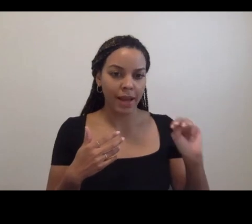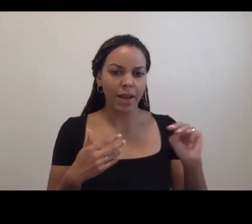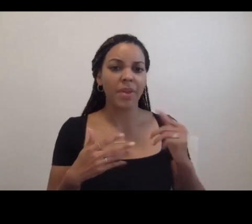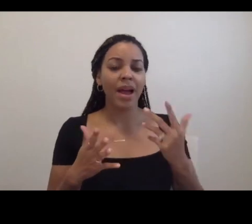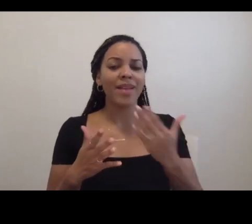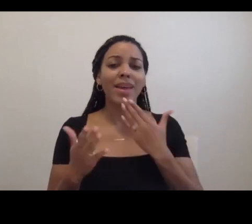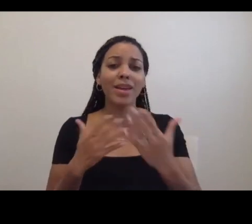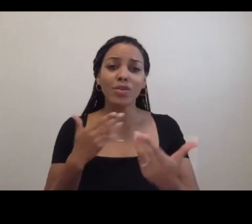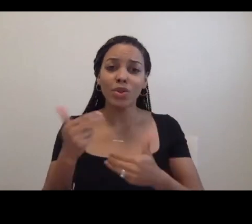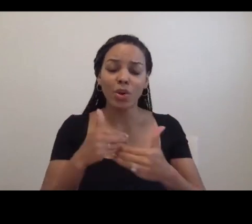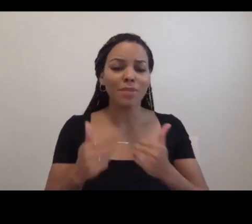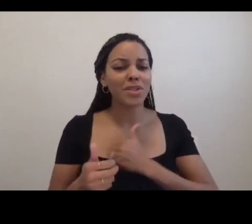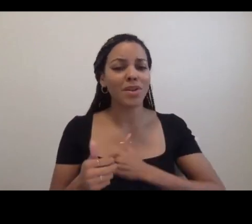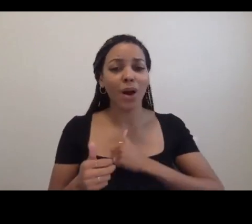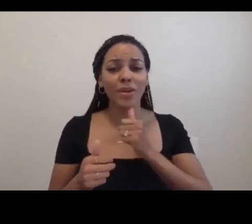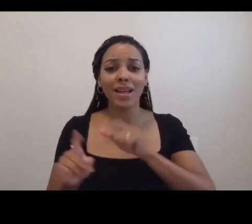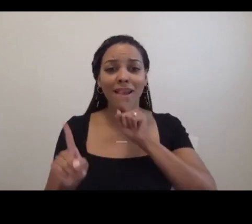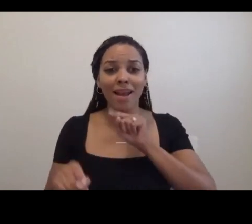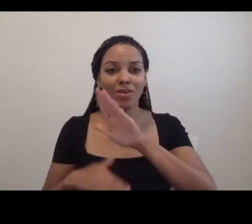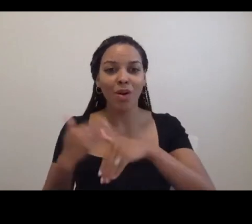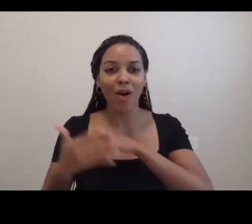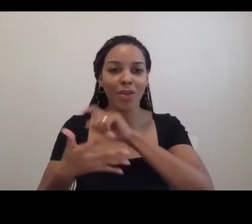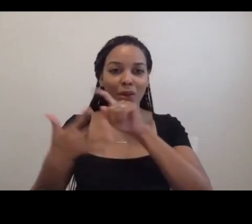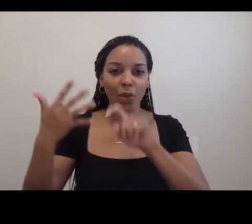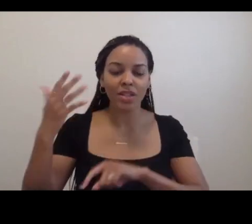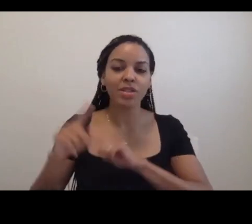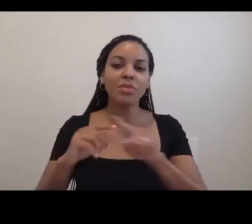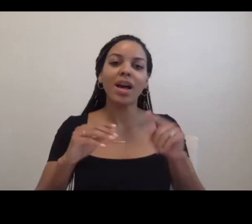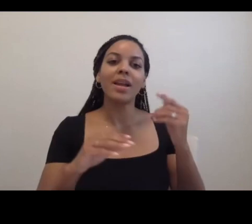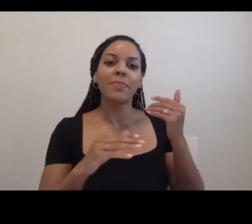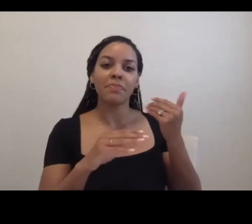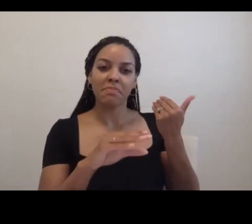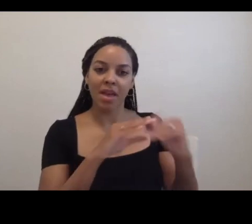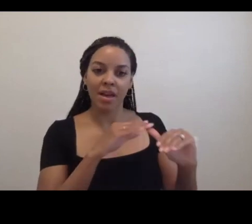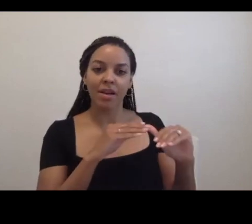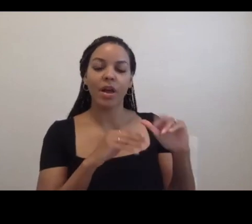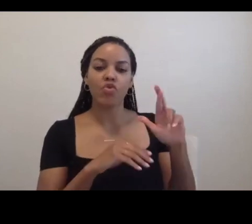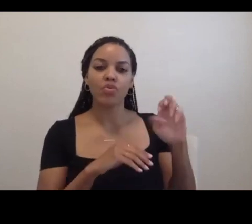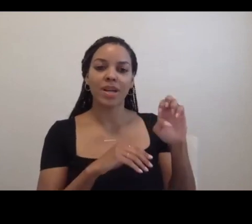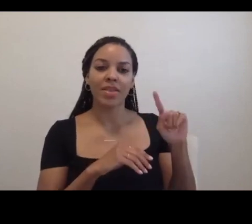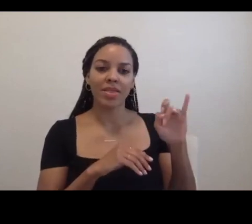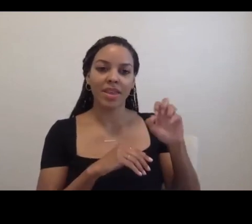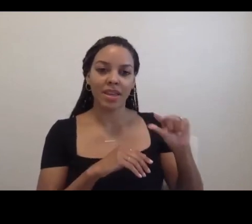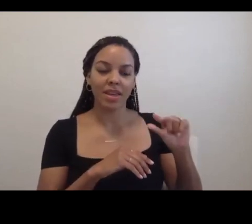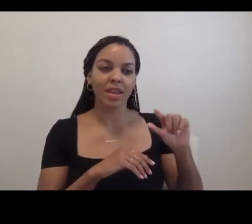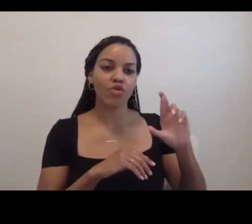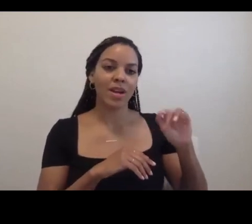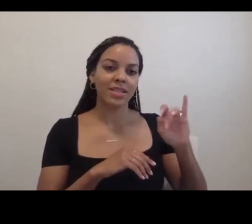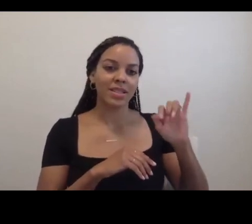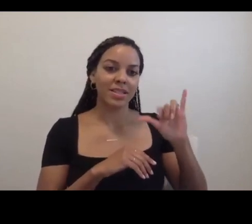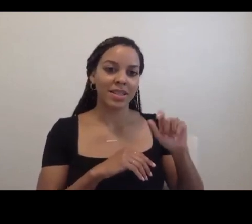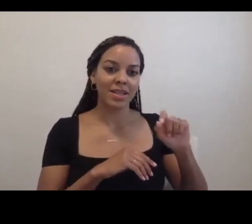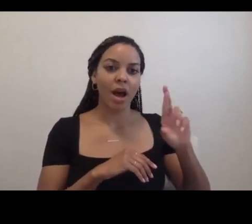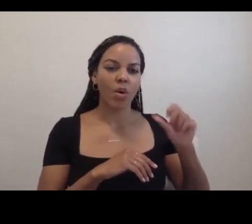the questions, but you're always welcome to mail them to info at rethinkingresidencies.org. Thank you again, Tanya